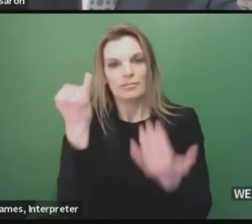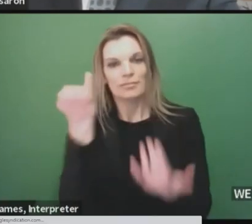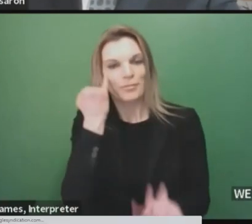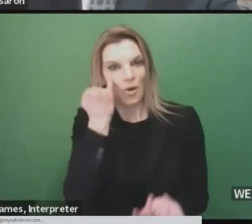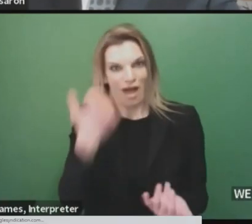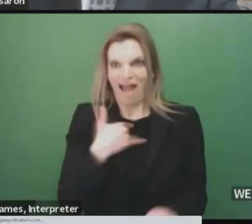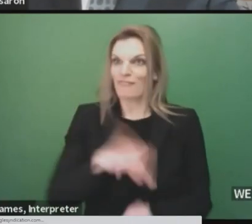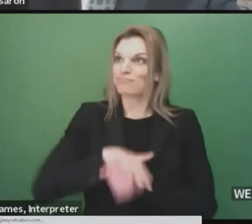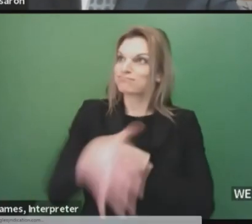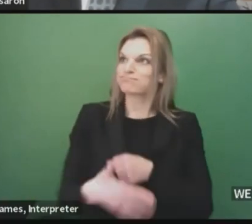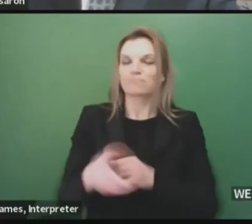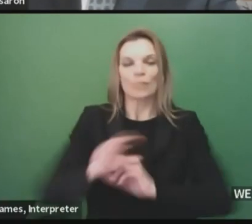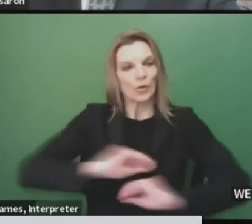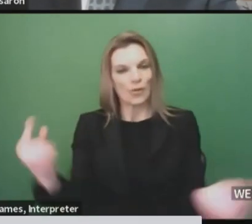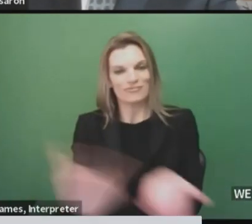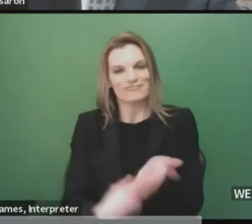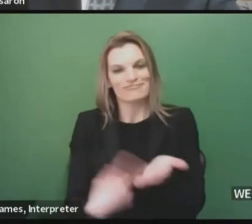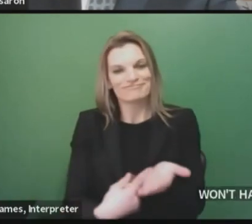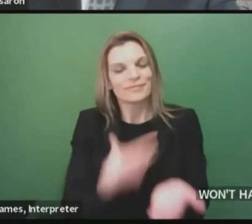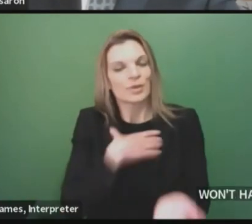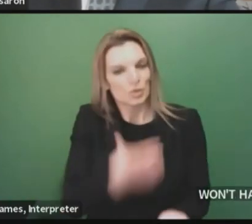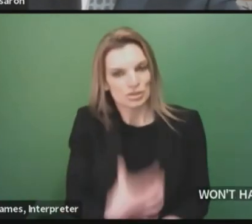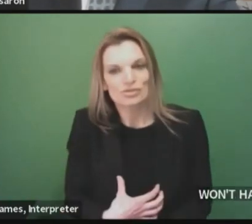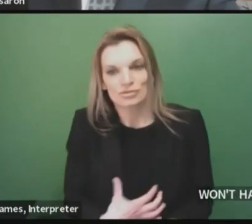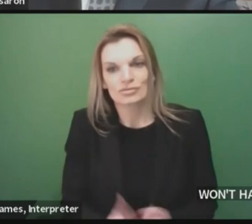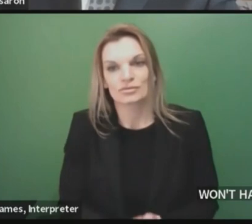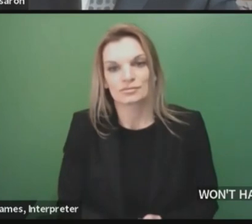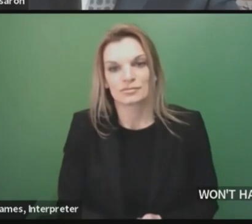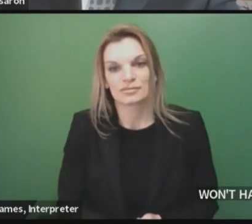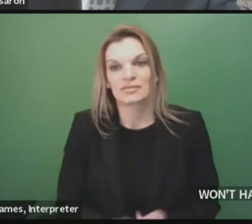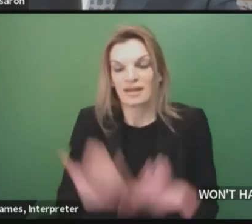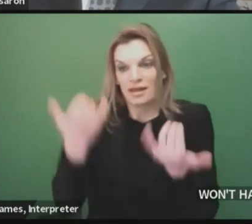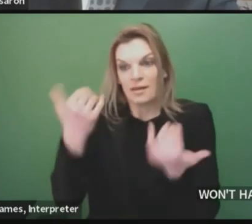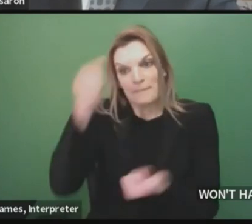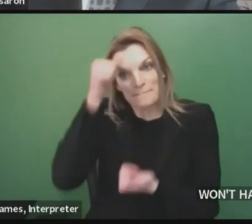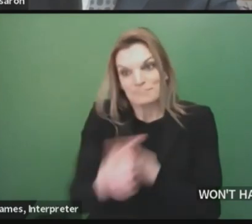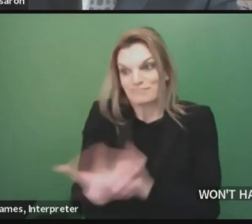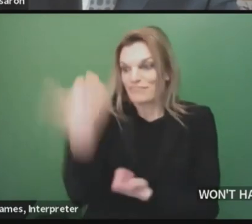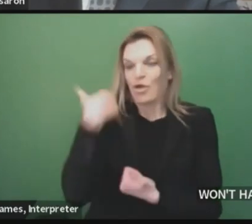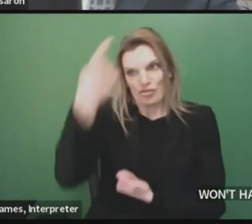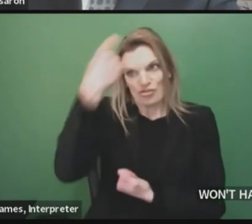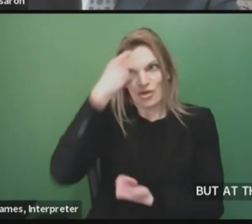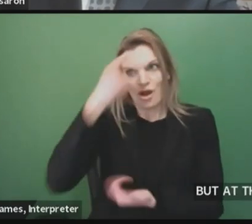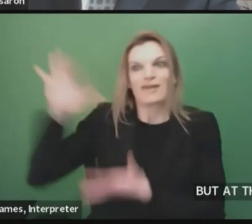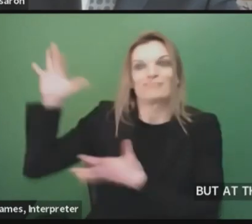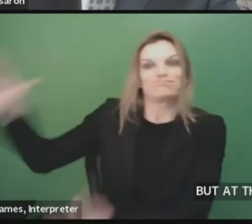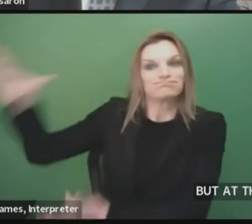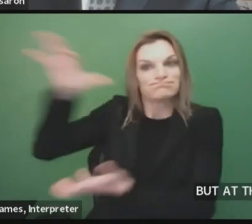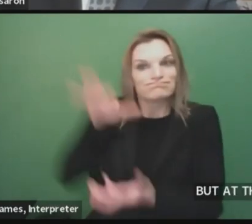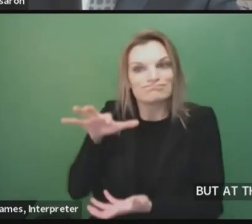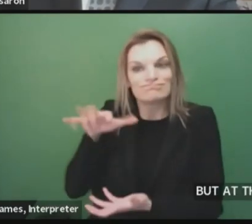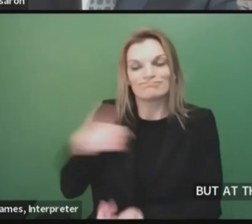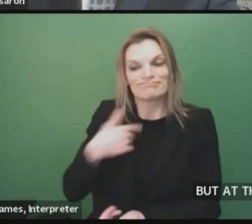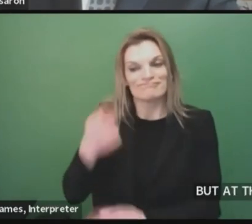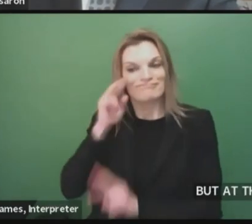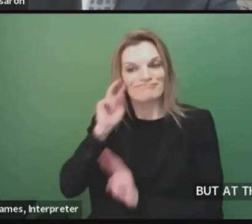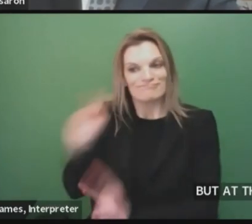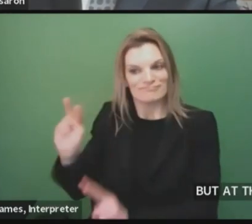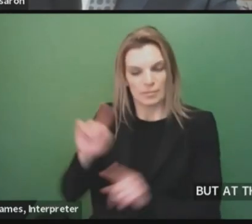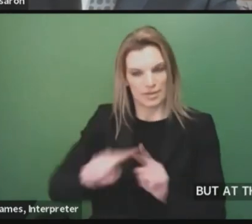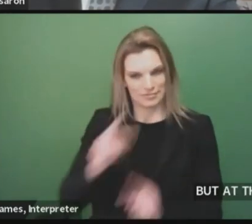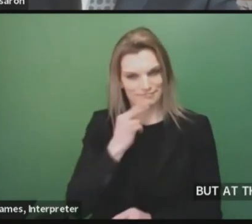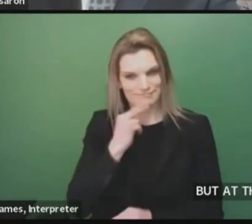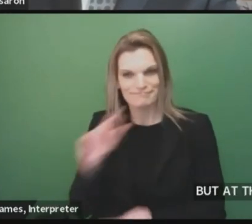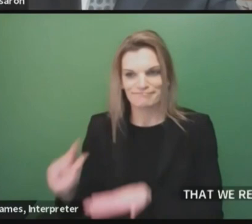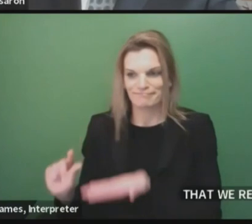important that we remember the minuscule number that we're getting compared to the population that wants them and recognize we've got to make an